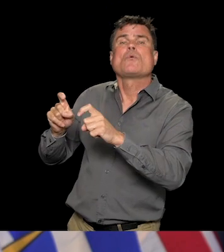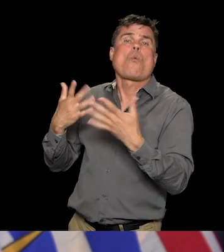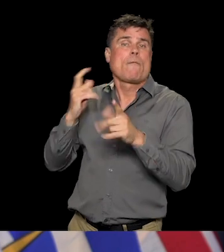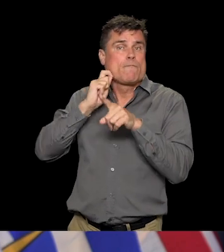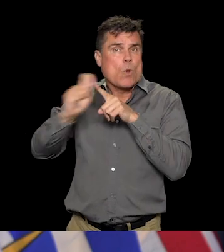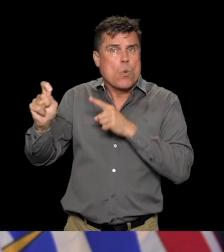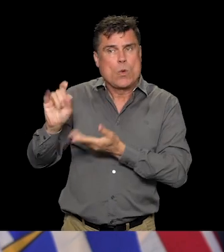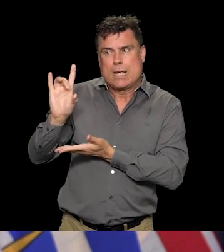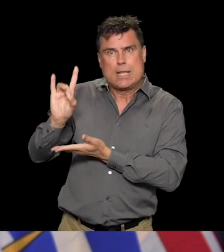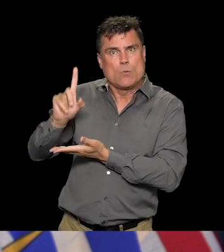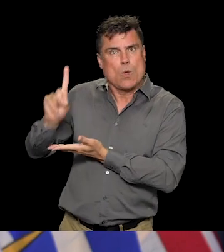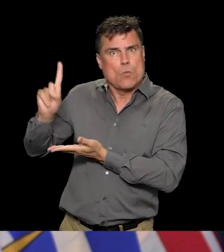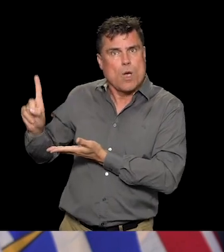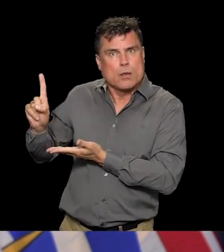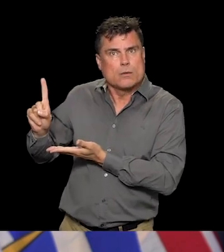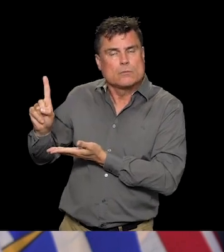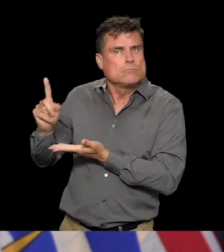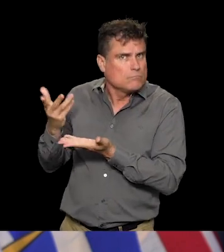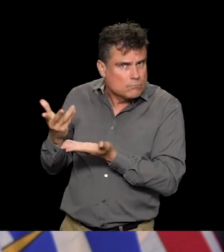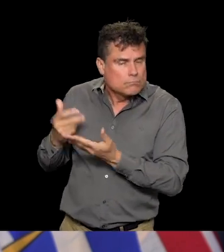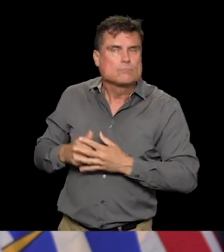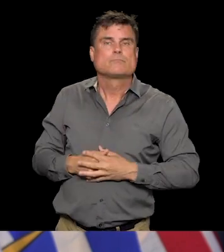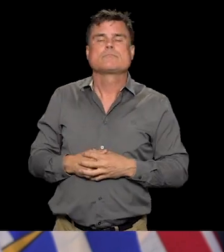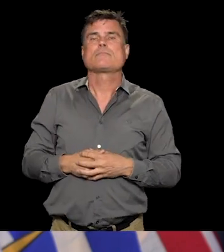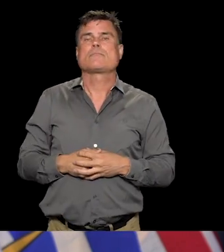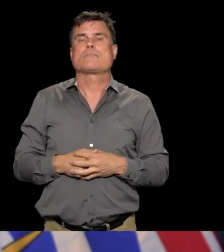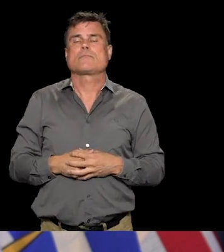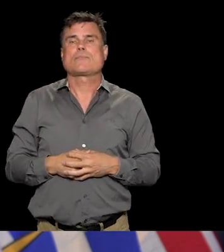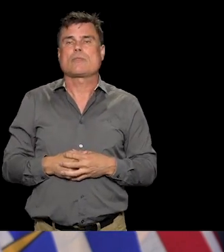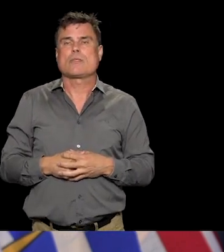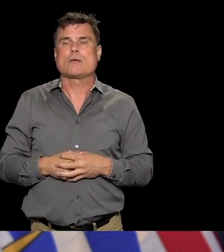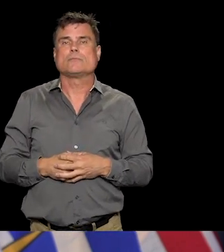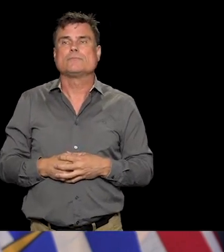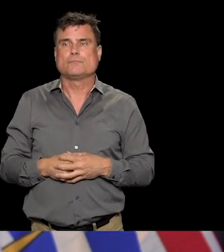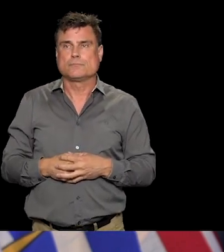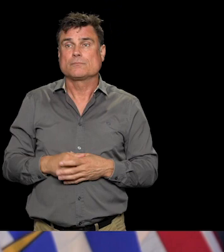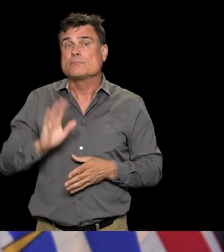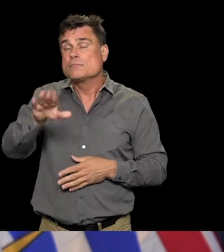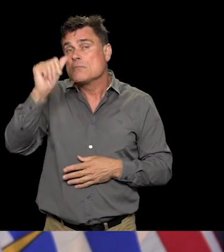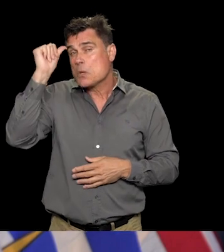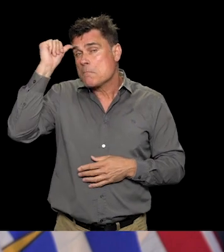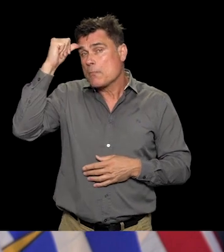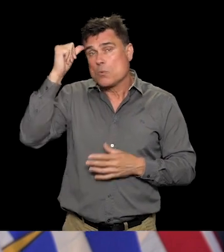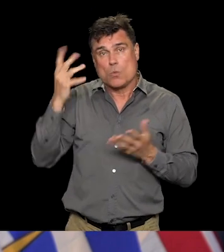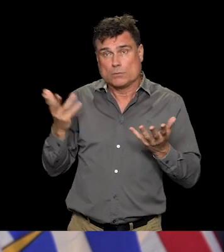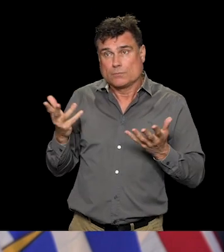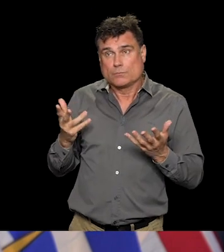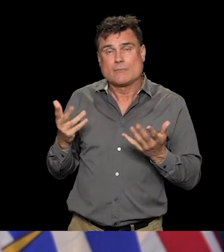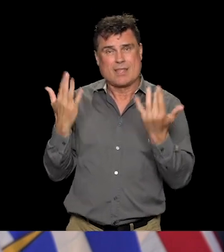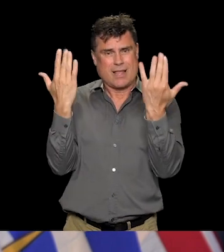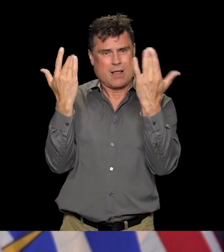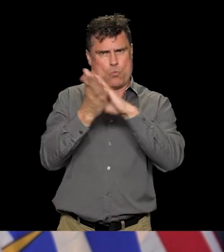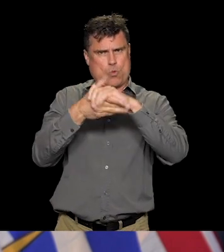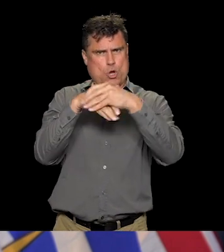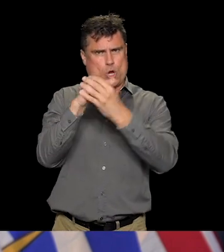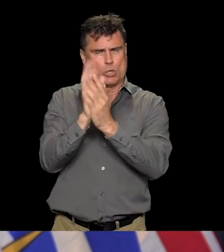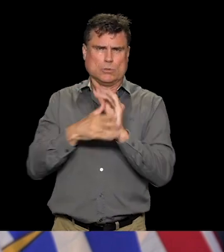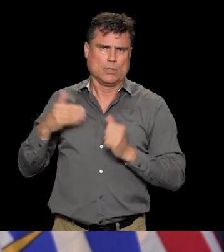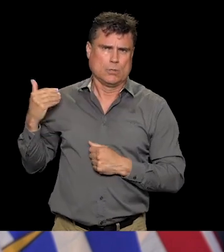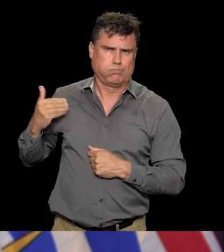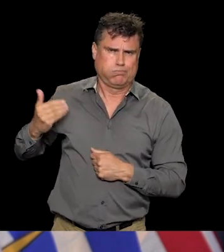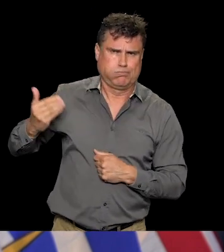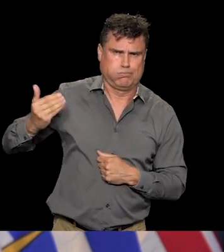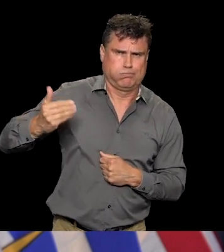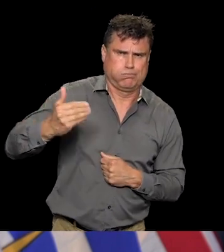so that's smaller numbers, bigger spaces, safe distances, washing our hands regularly, cleaning our